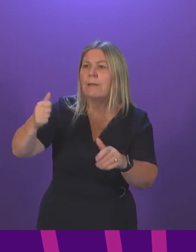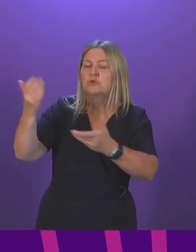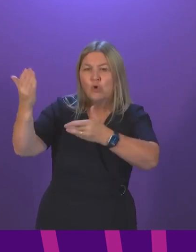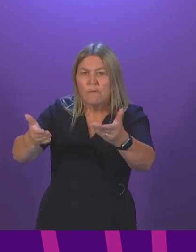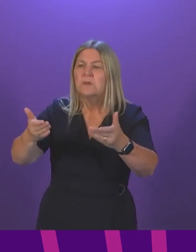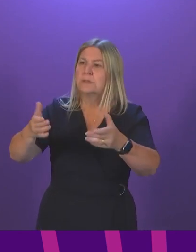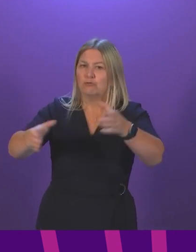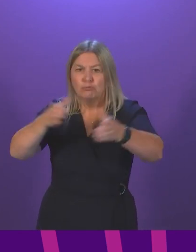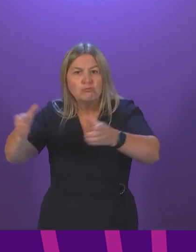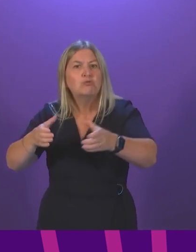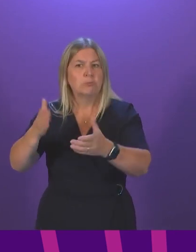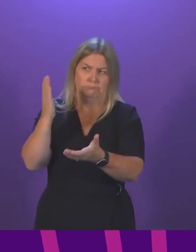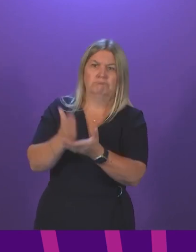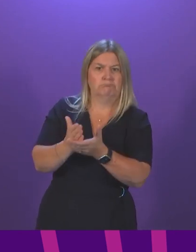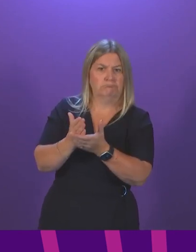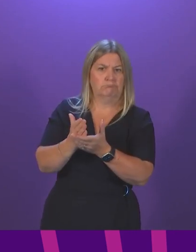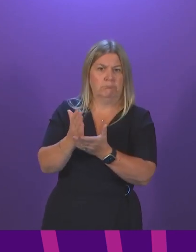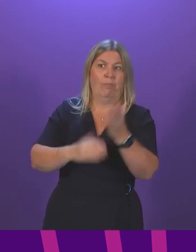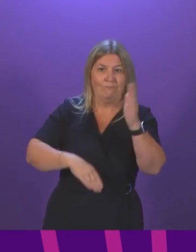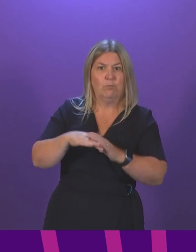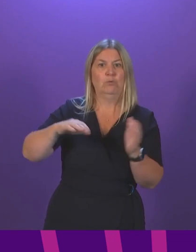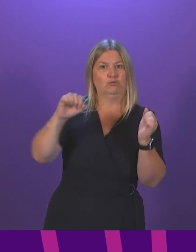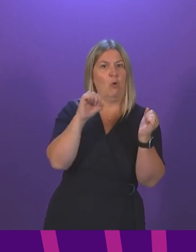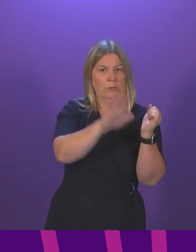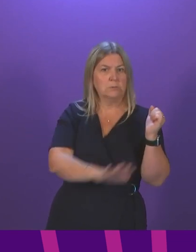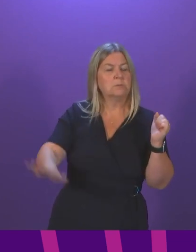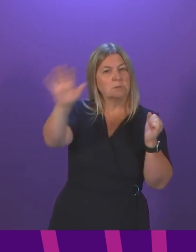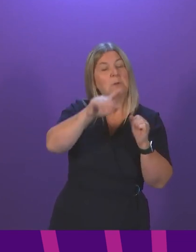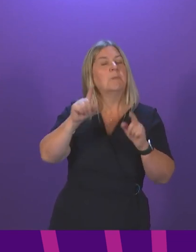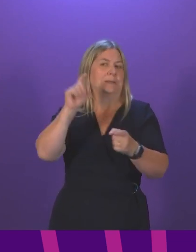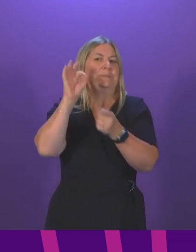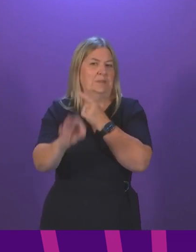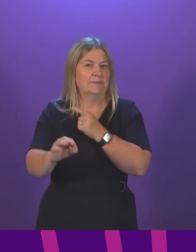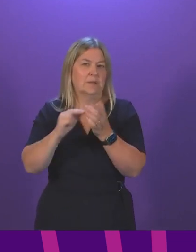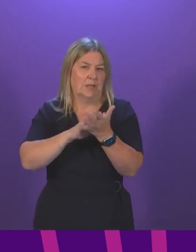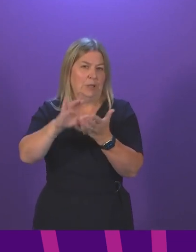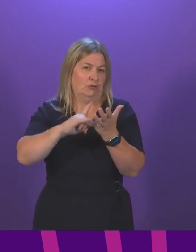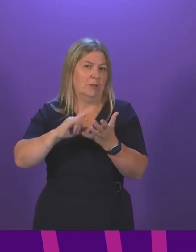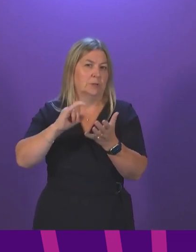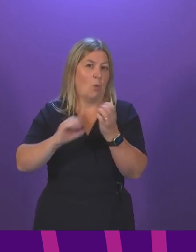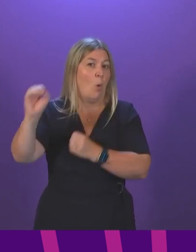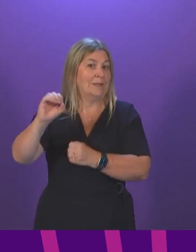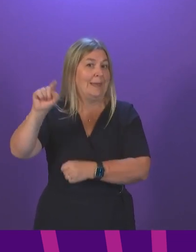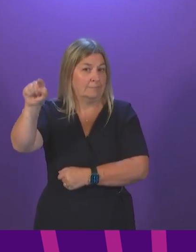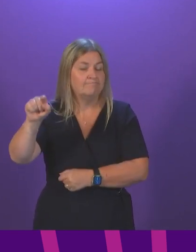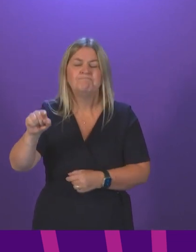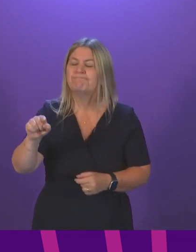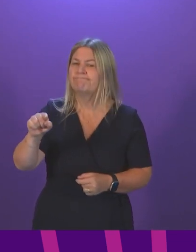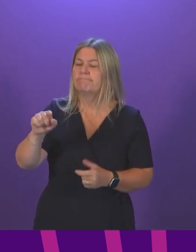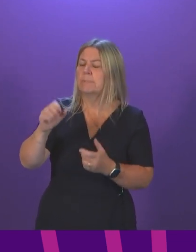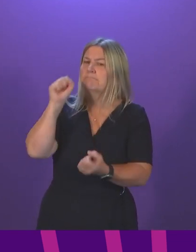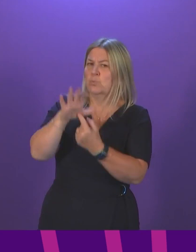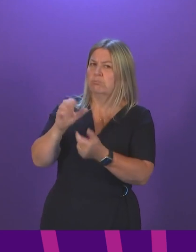recruitment underway across the country, but as he says, also in NHS Orkney. But it's important that we provide